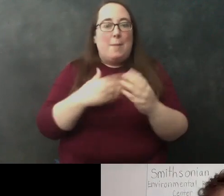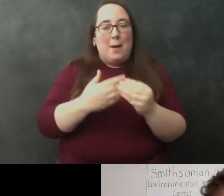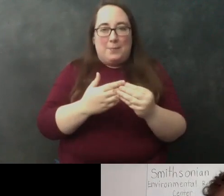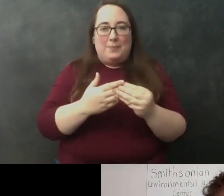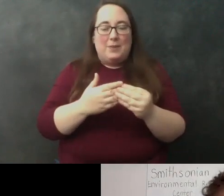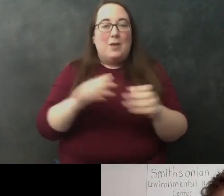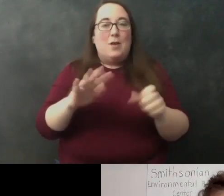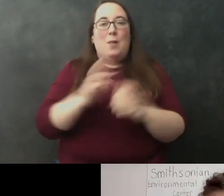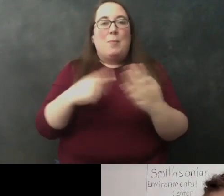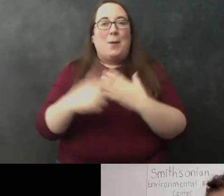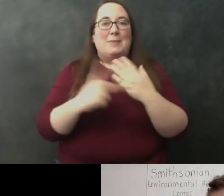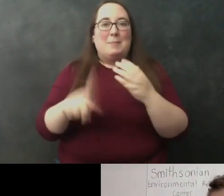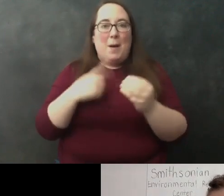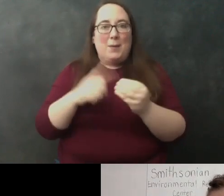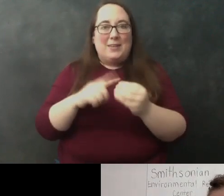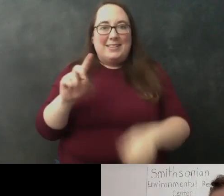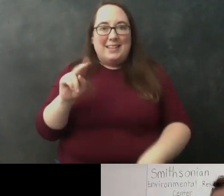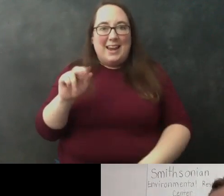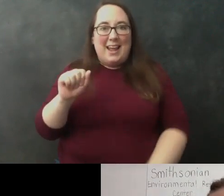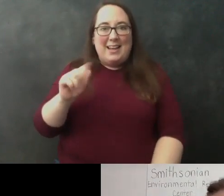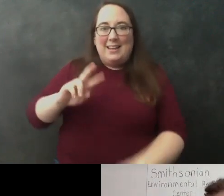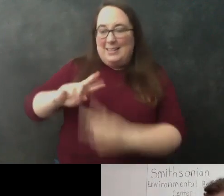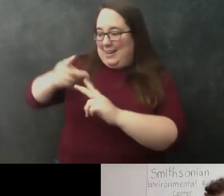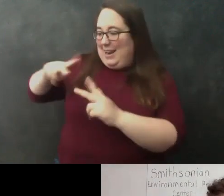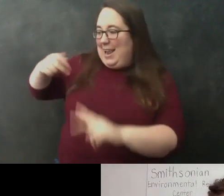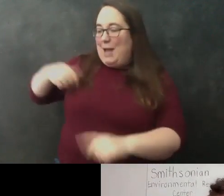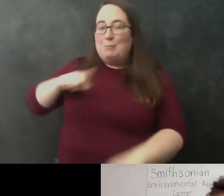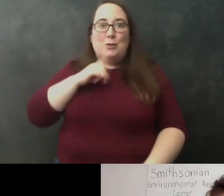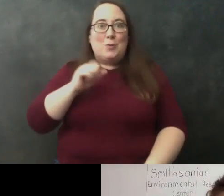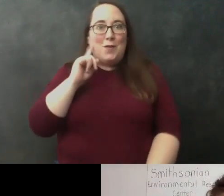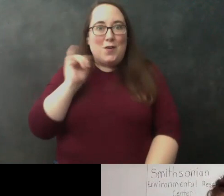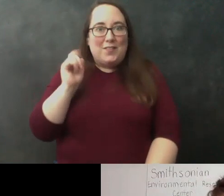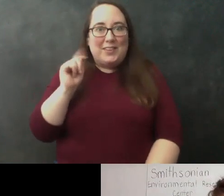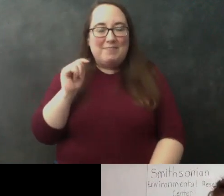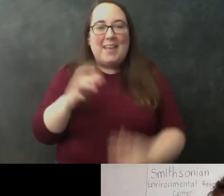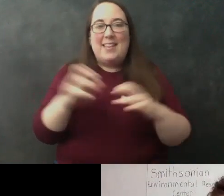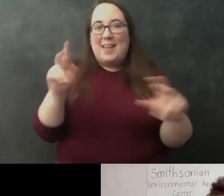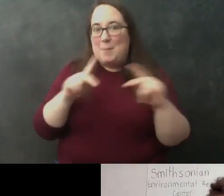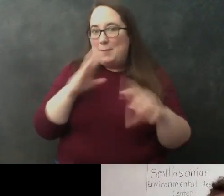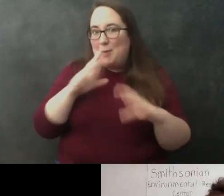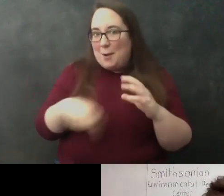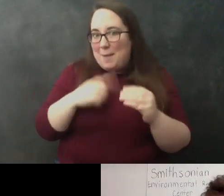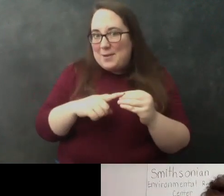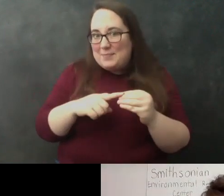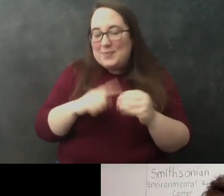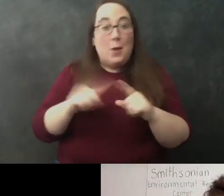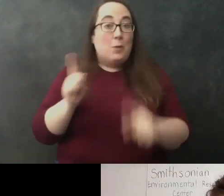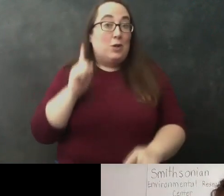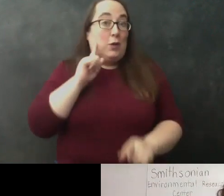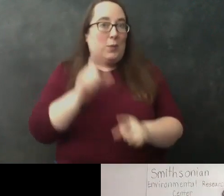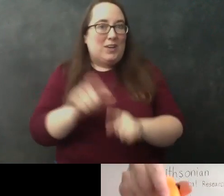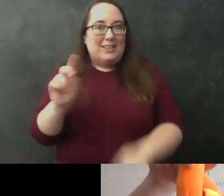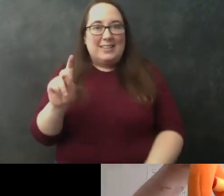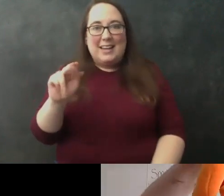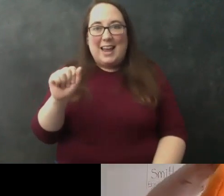is all about DNA. DNA. DNA, I'm sure you all have heard of it. Lots of people talk about it. When you hear the word DNA, you probably